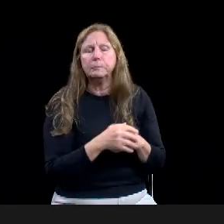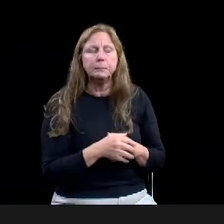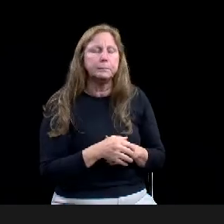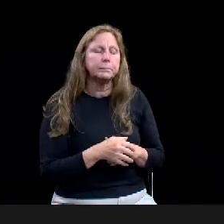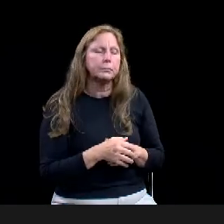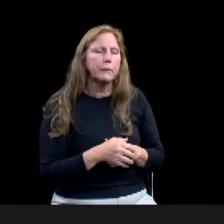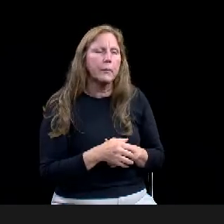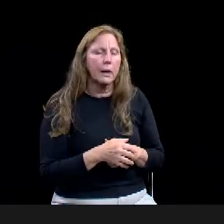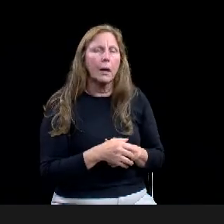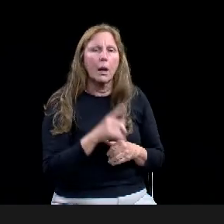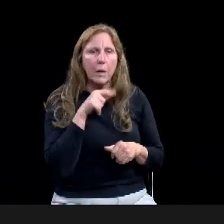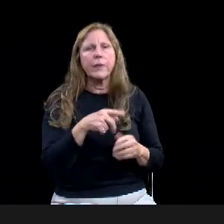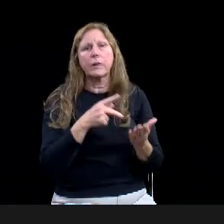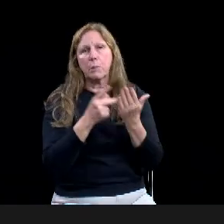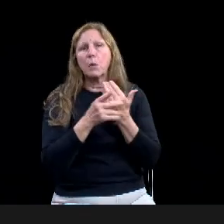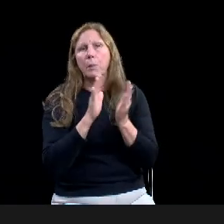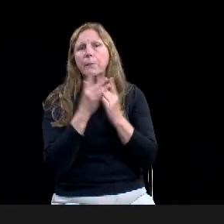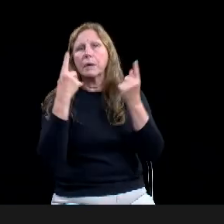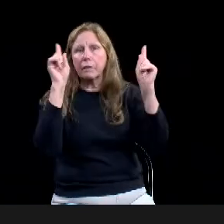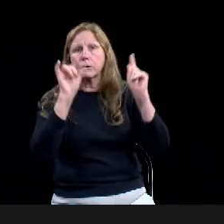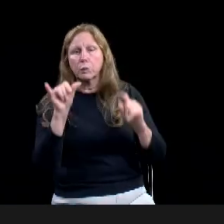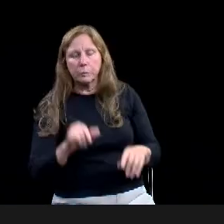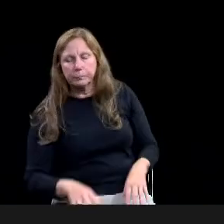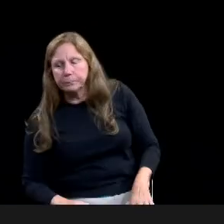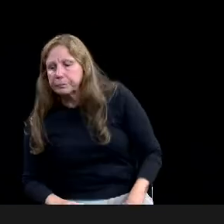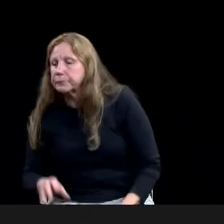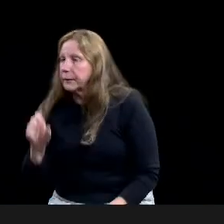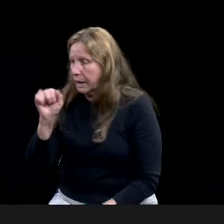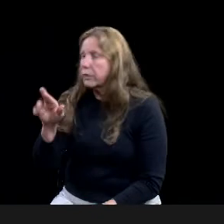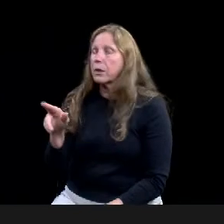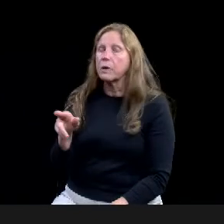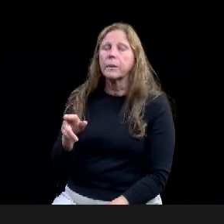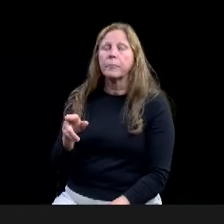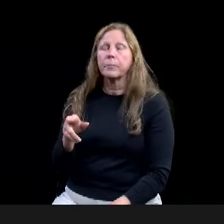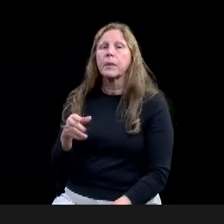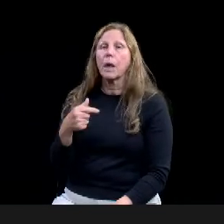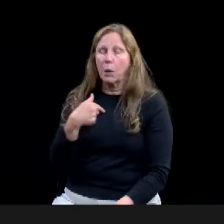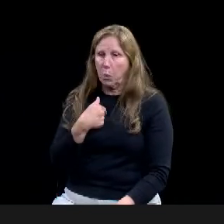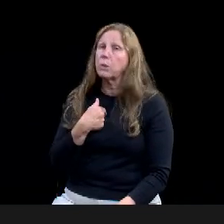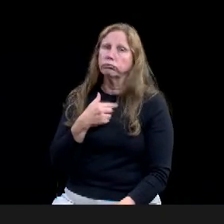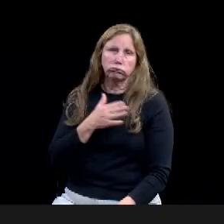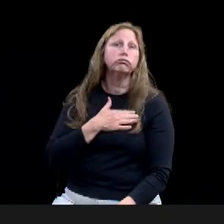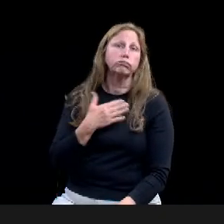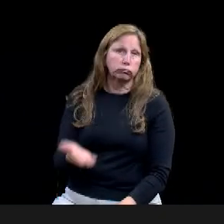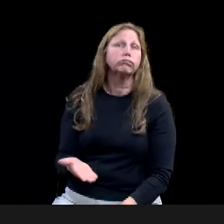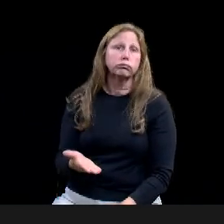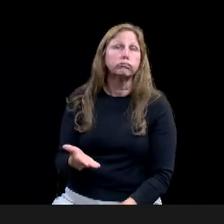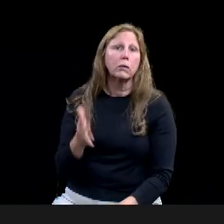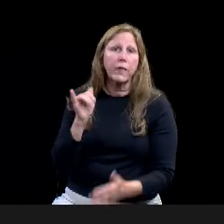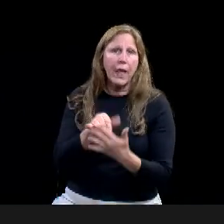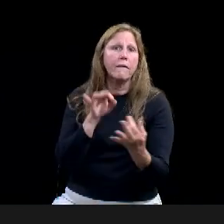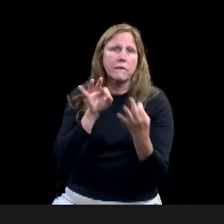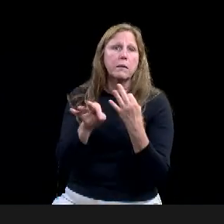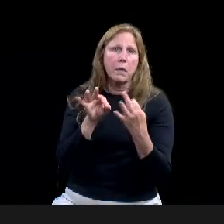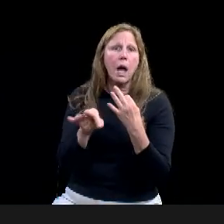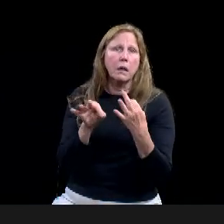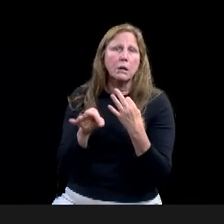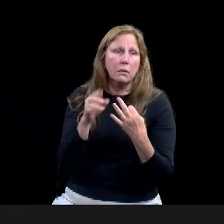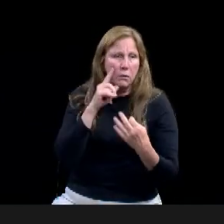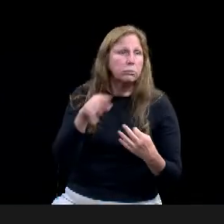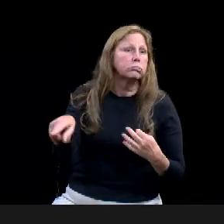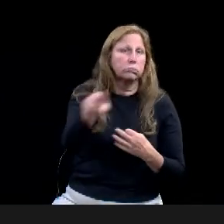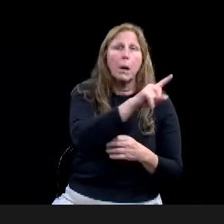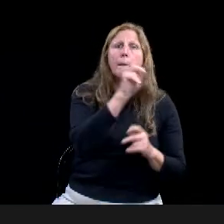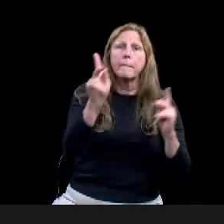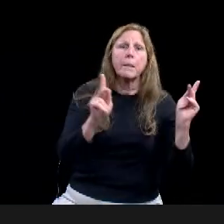input and, and feedback from the neighborhood associations. And we would certainly, if you're hearing anything differently than what we're hearing, we would love to hear that